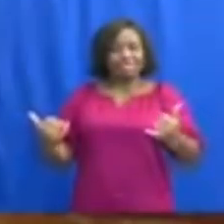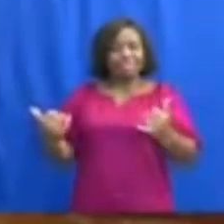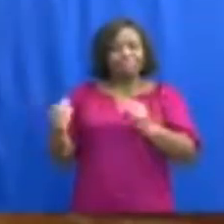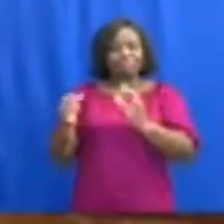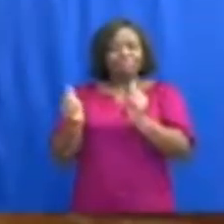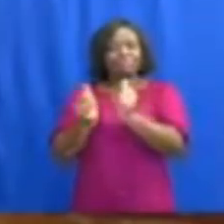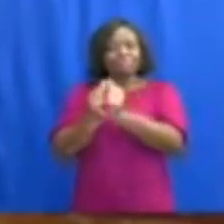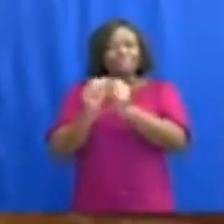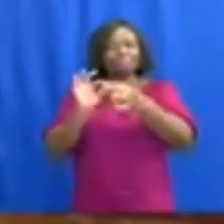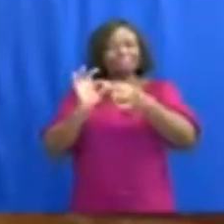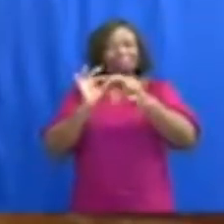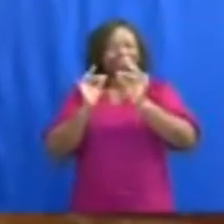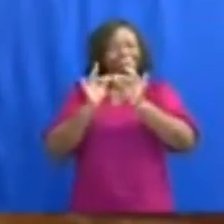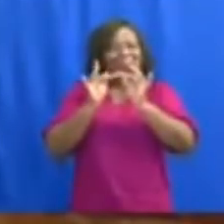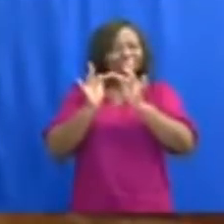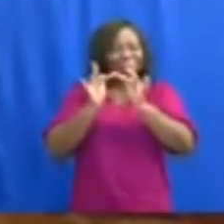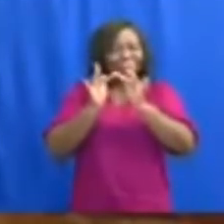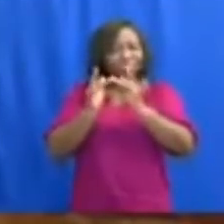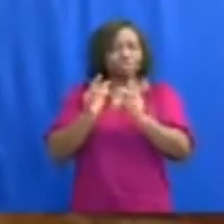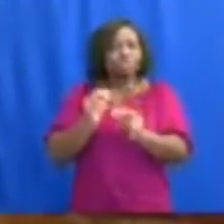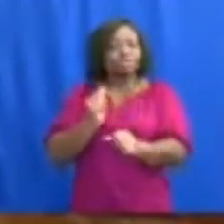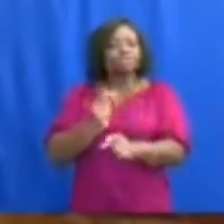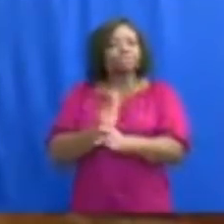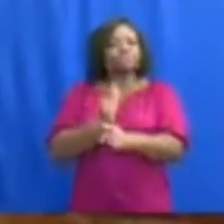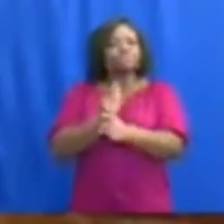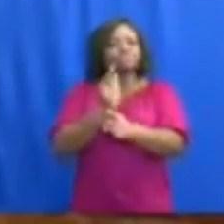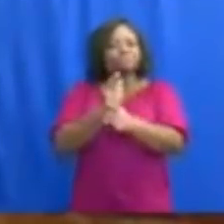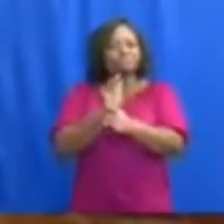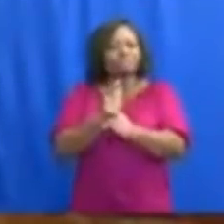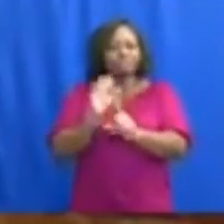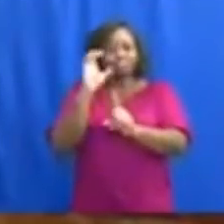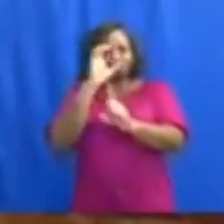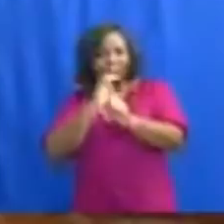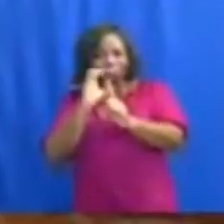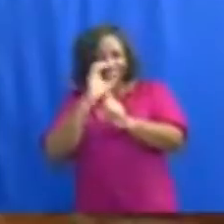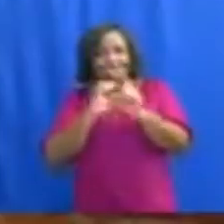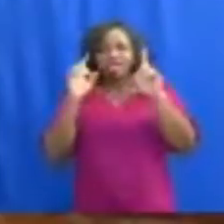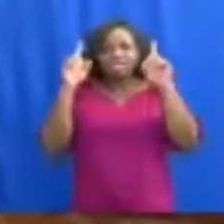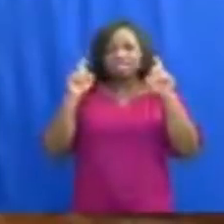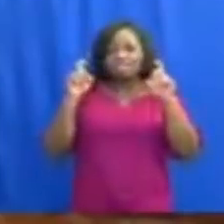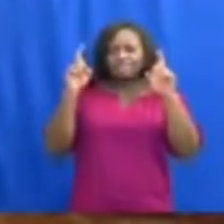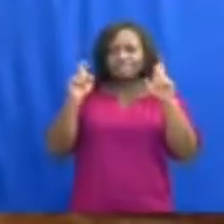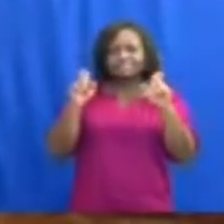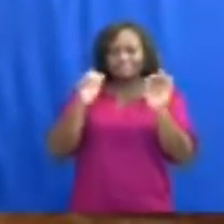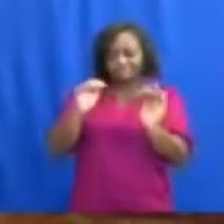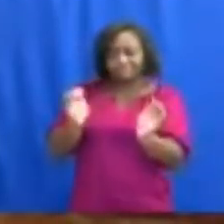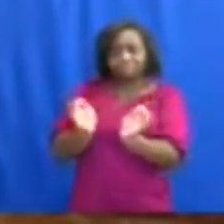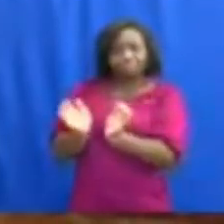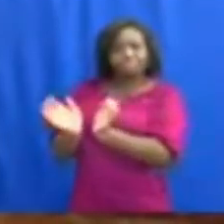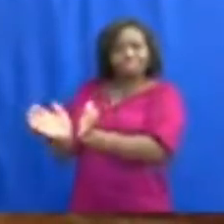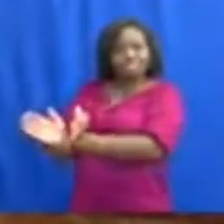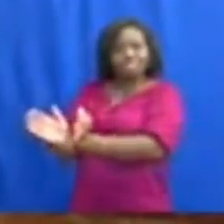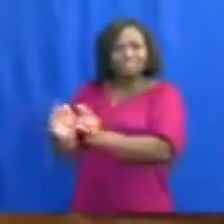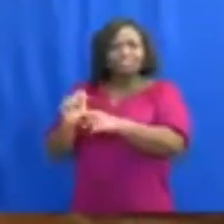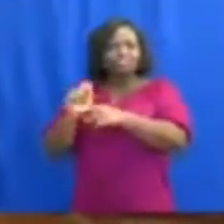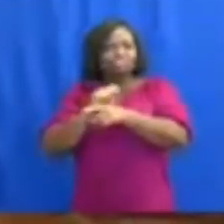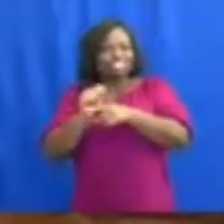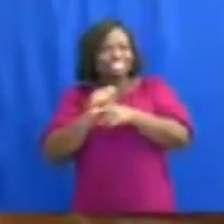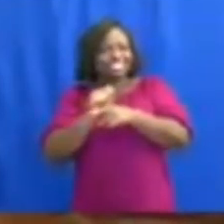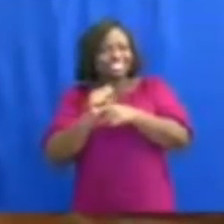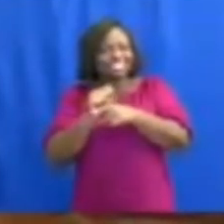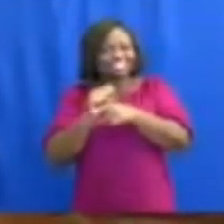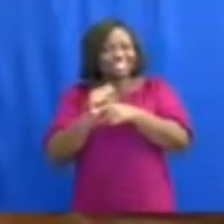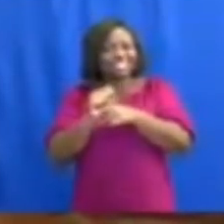his speech, outlined some new measures. He also gave out a timetable for schools and the